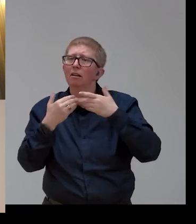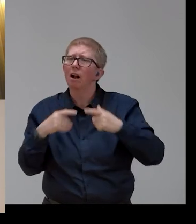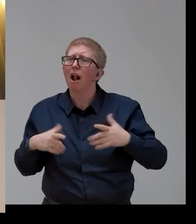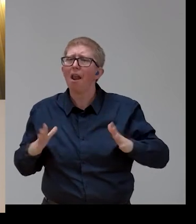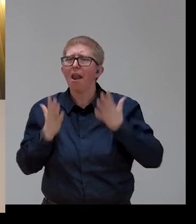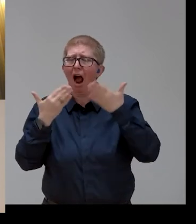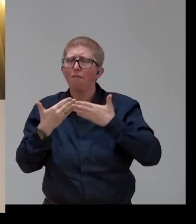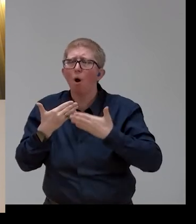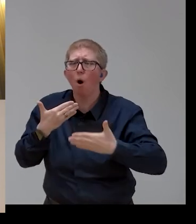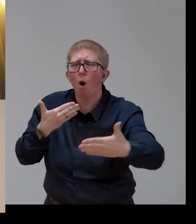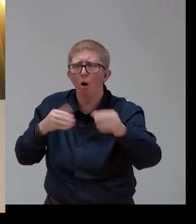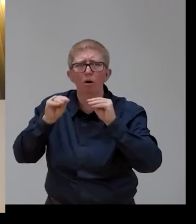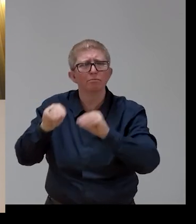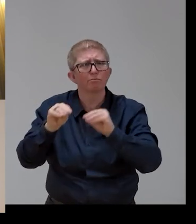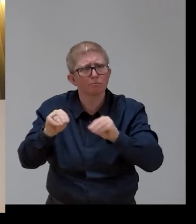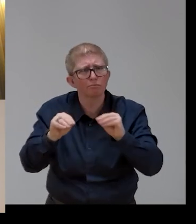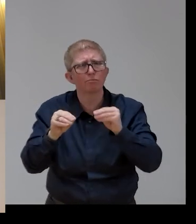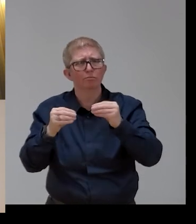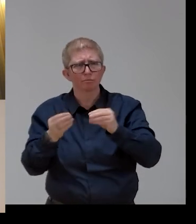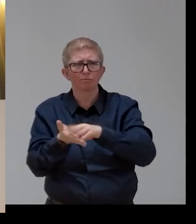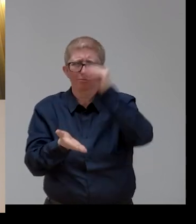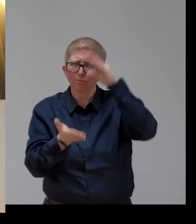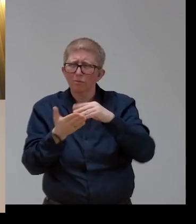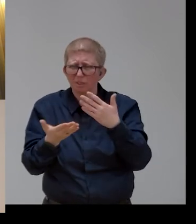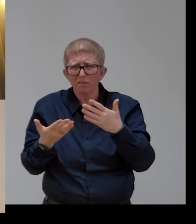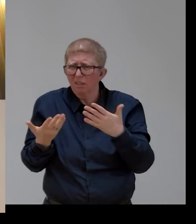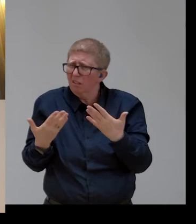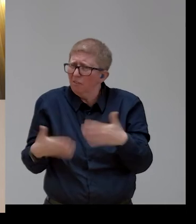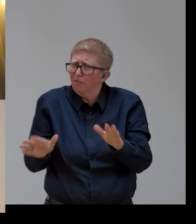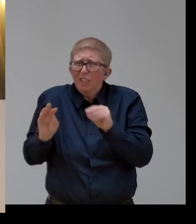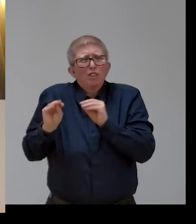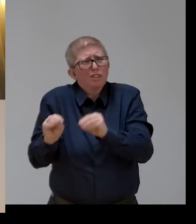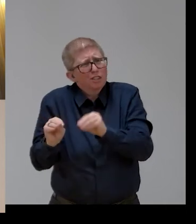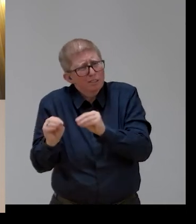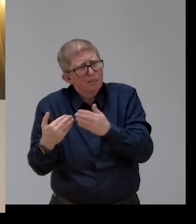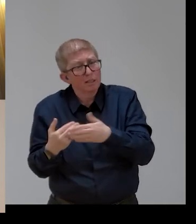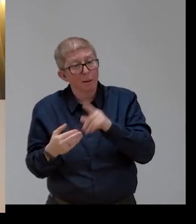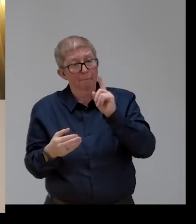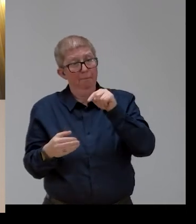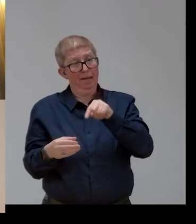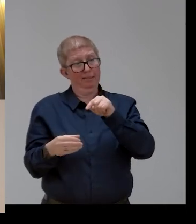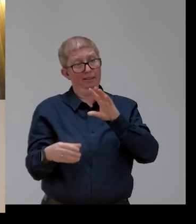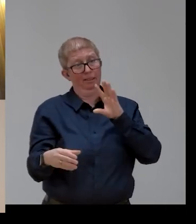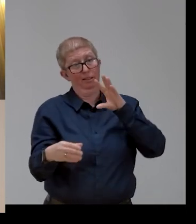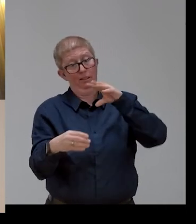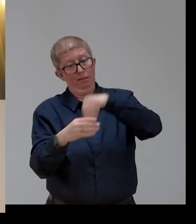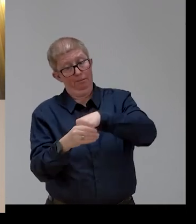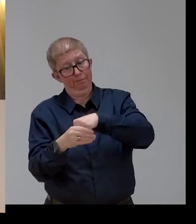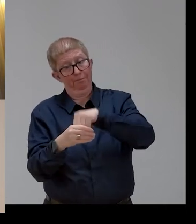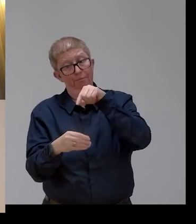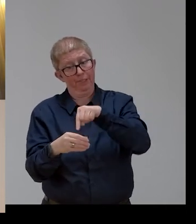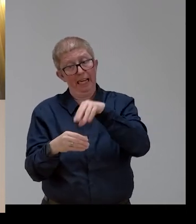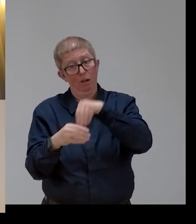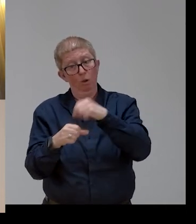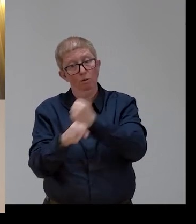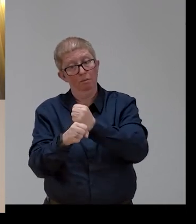paths toward inclusion in labor, in employment. But I think that we have,